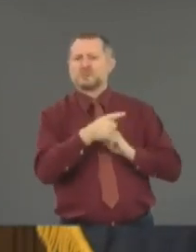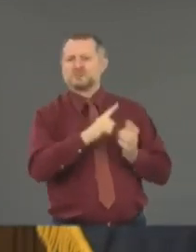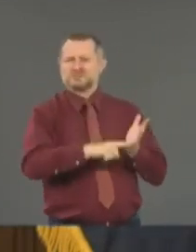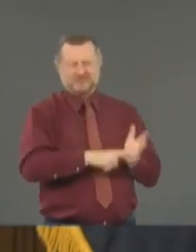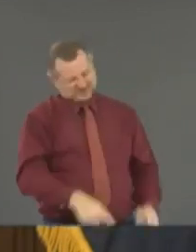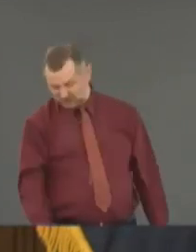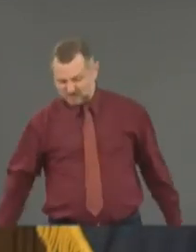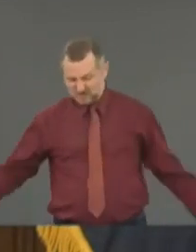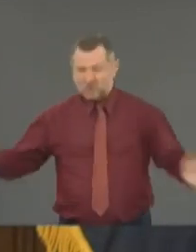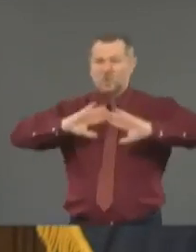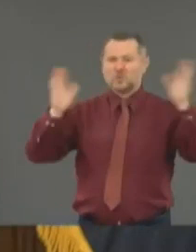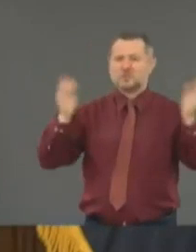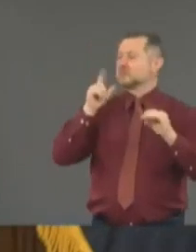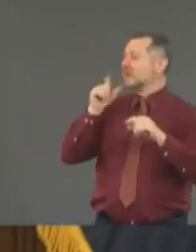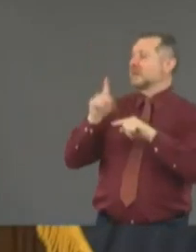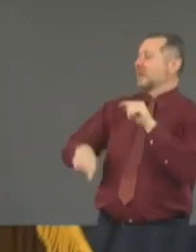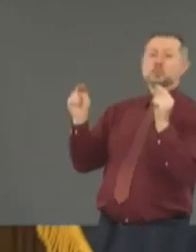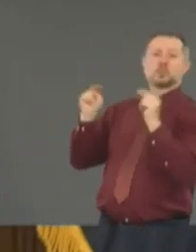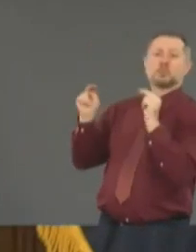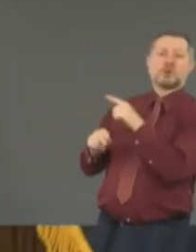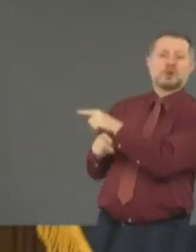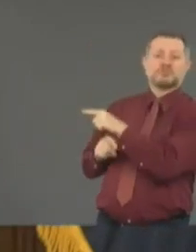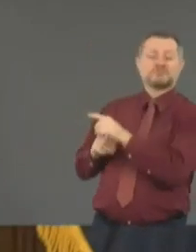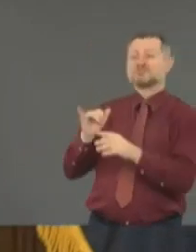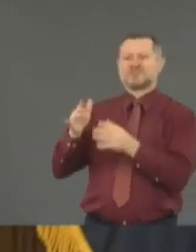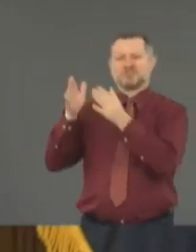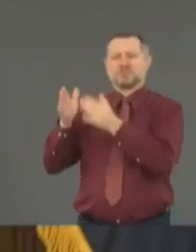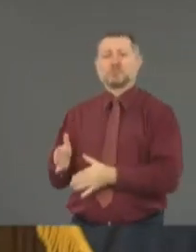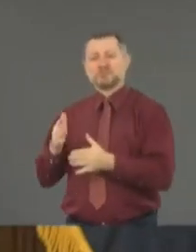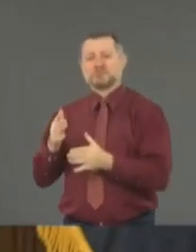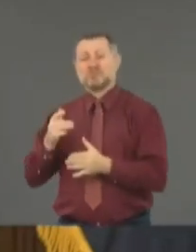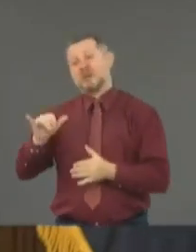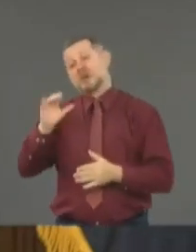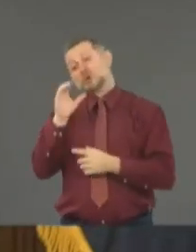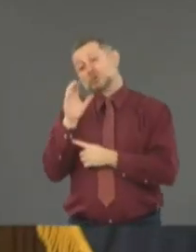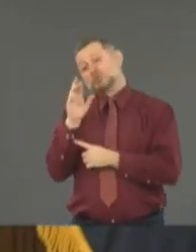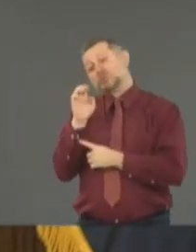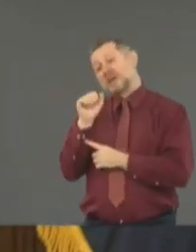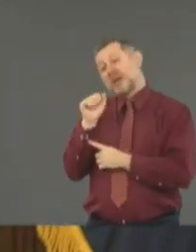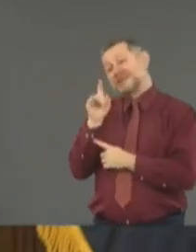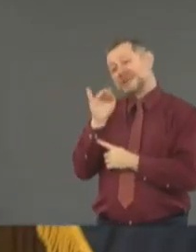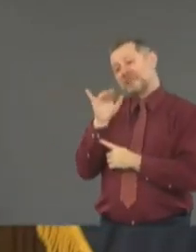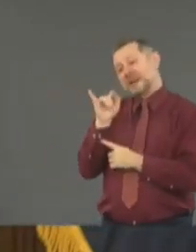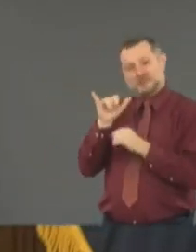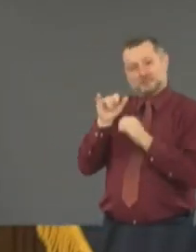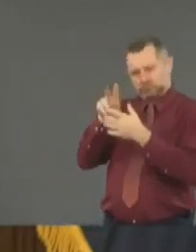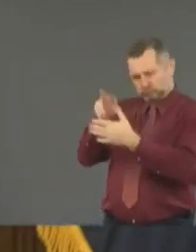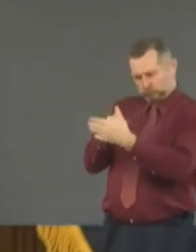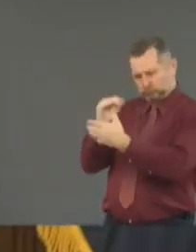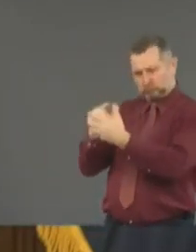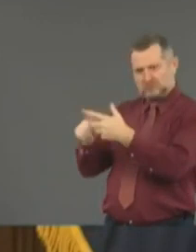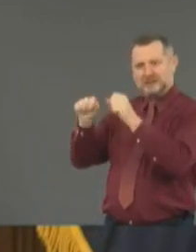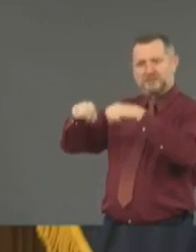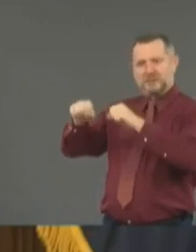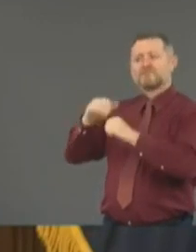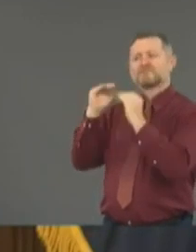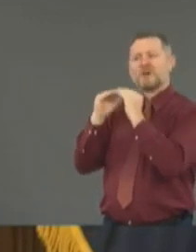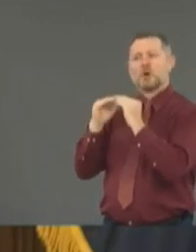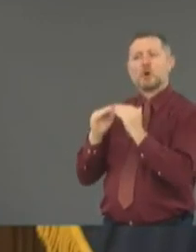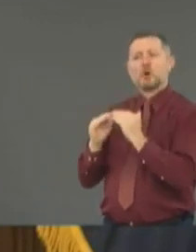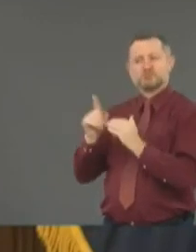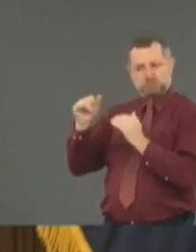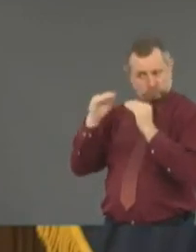situation here is about credibility, that people know this is a fair justice system. So we said the attorney